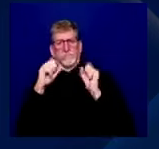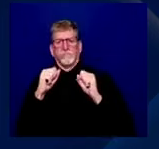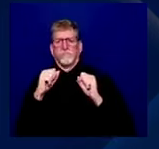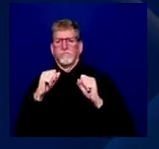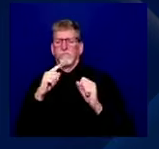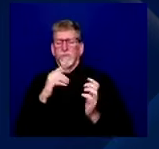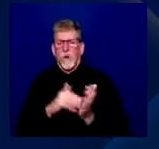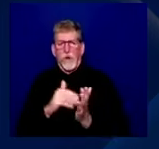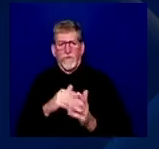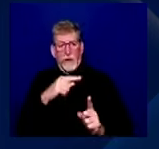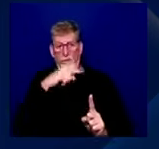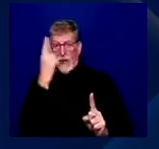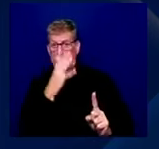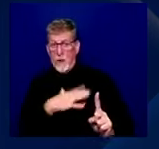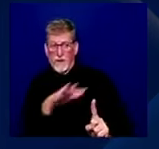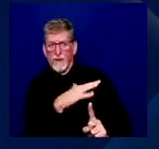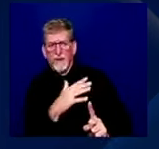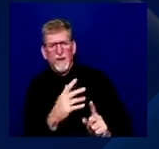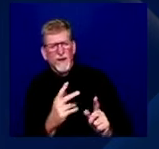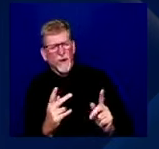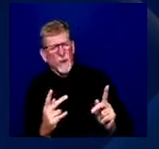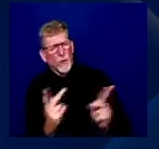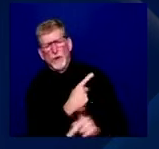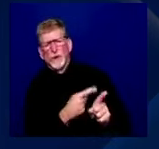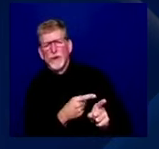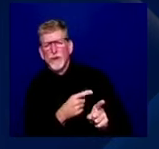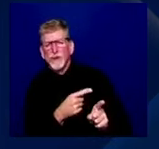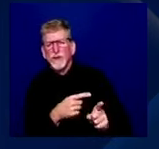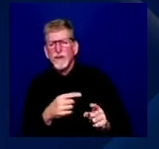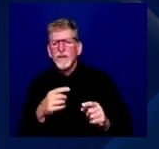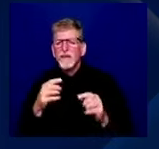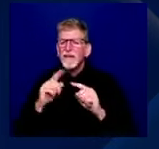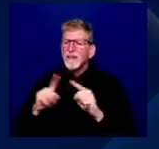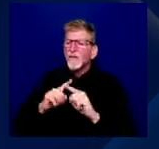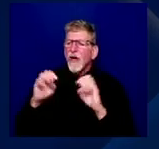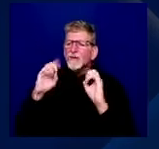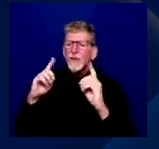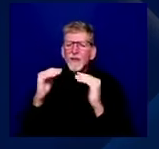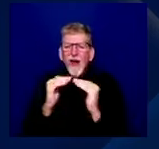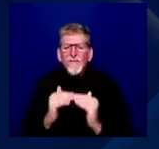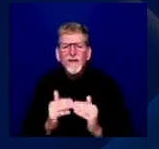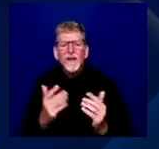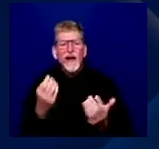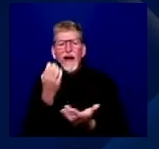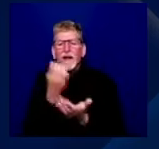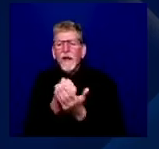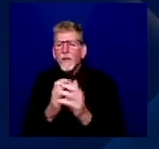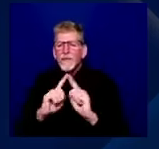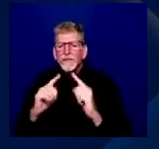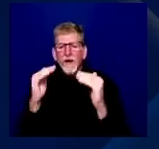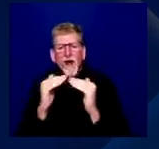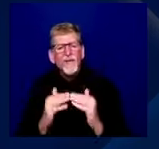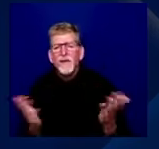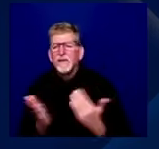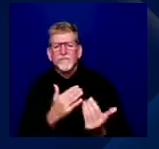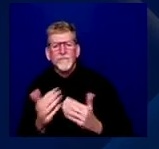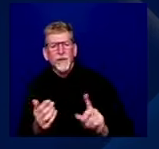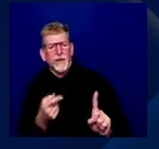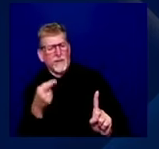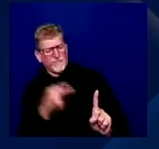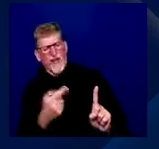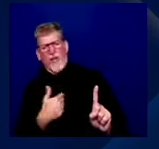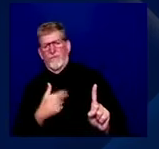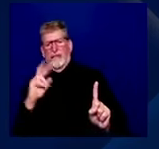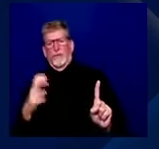uh, educational spectrums to economic spectrums, it is a real issue. And then, uh, the, finally